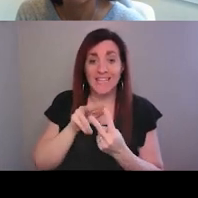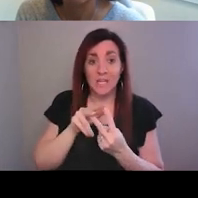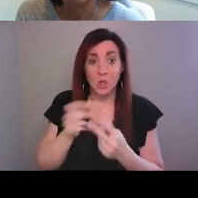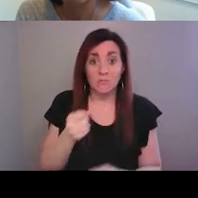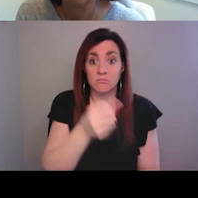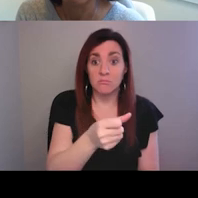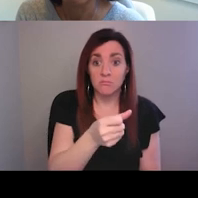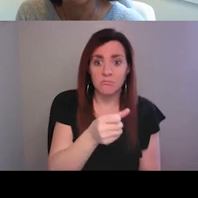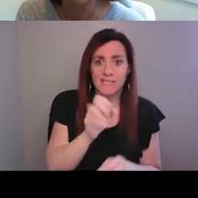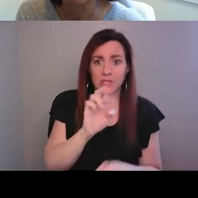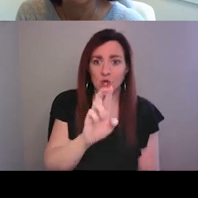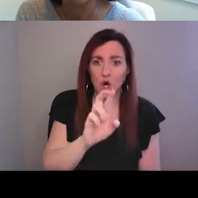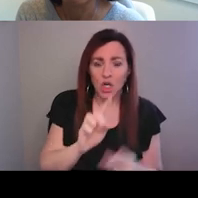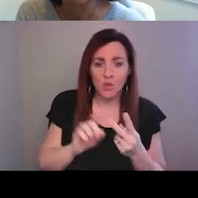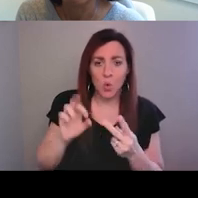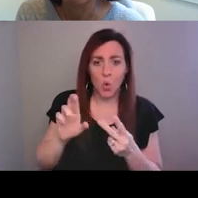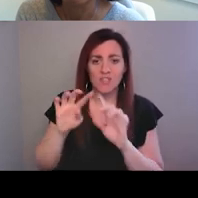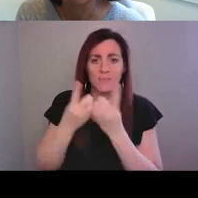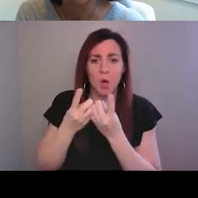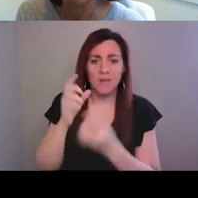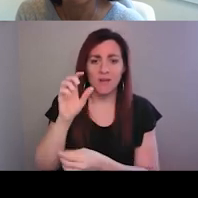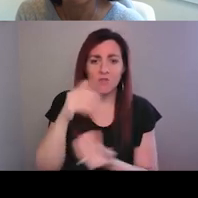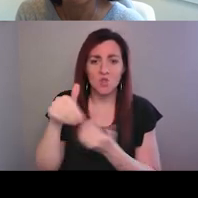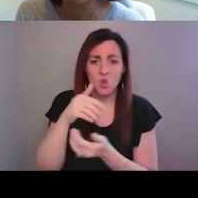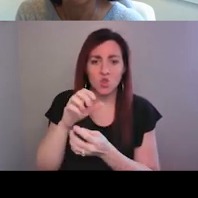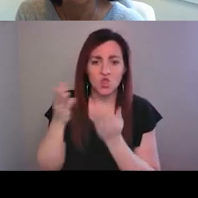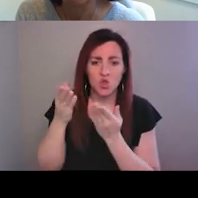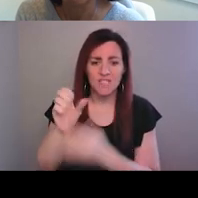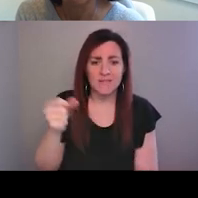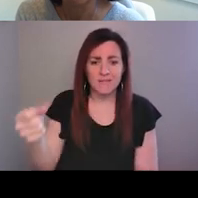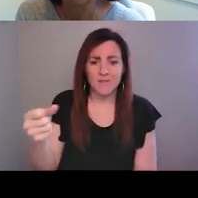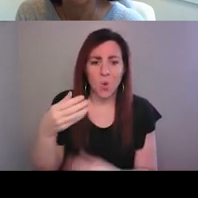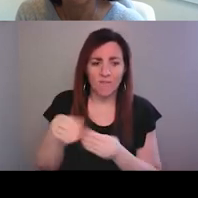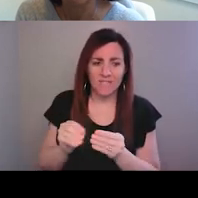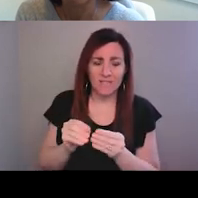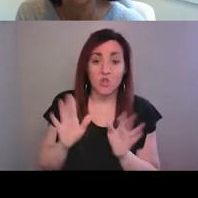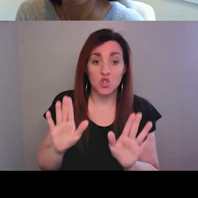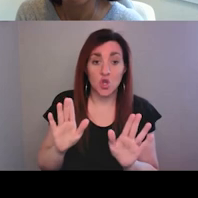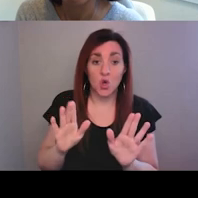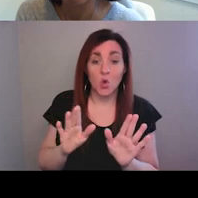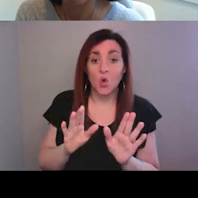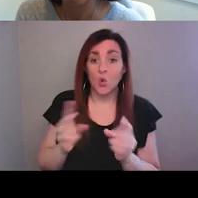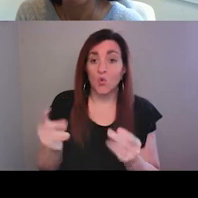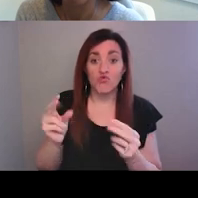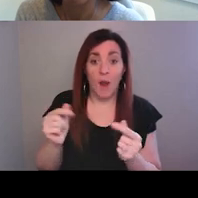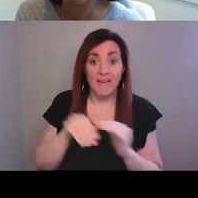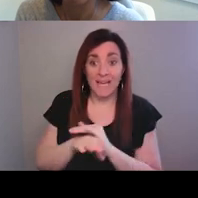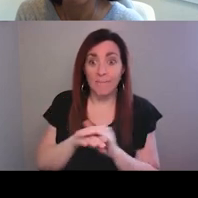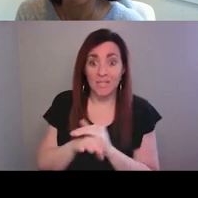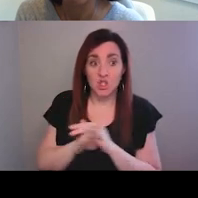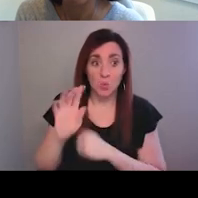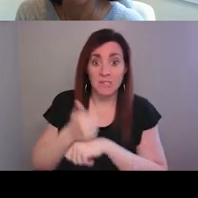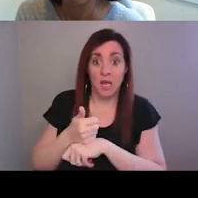rooms or in department of social services office. So we created rapid admission. And